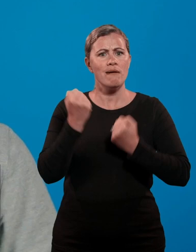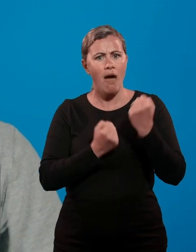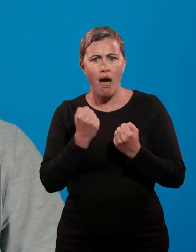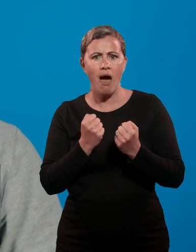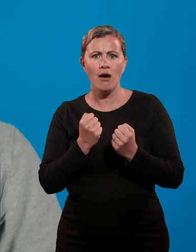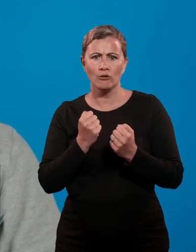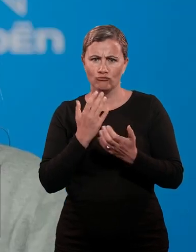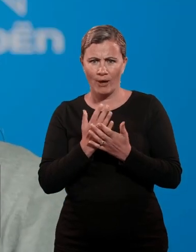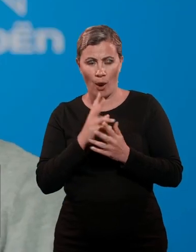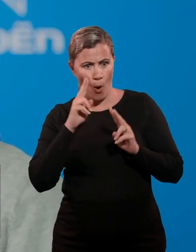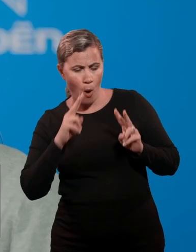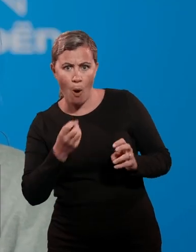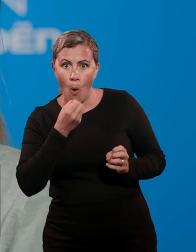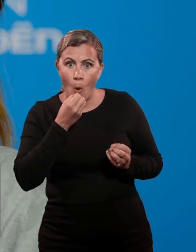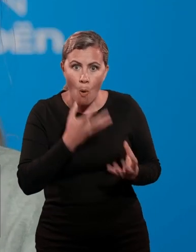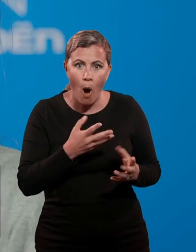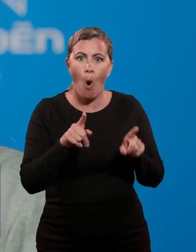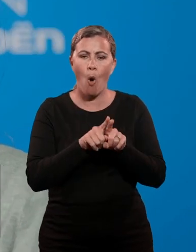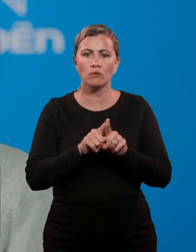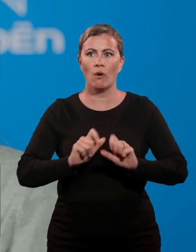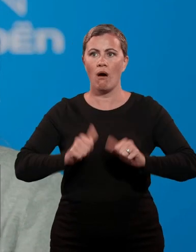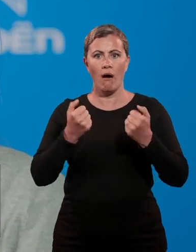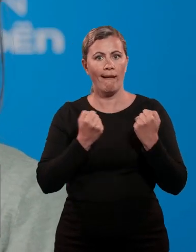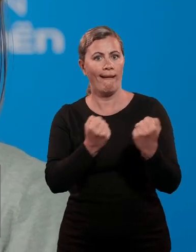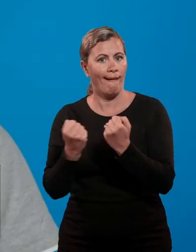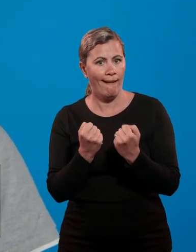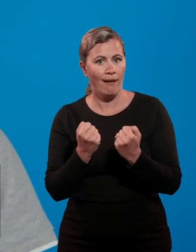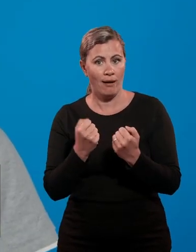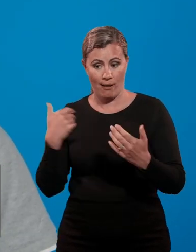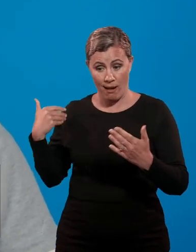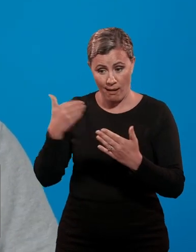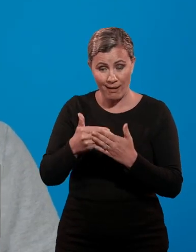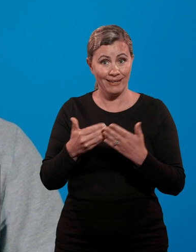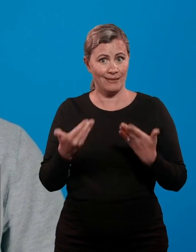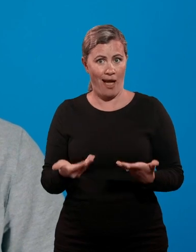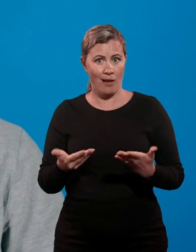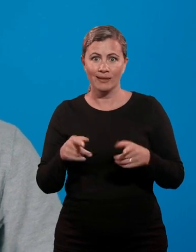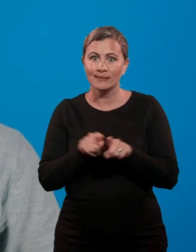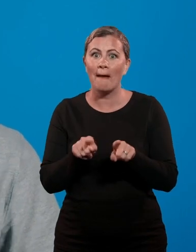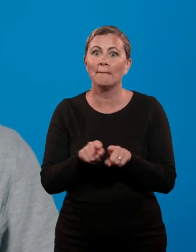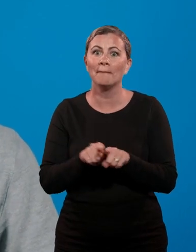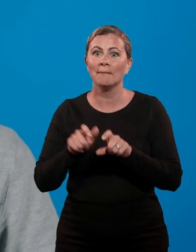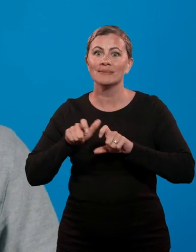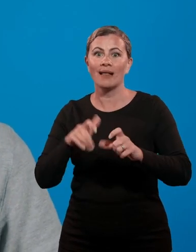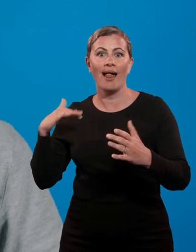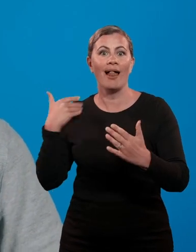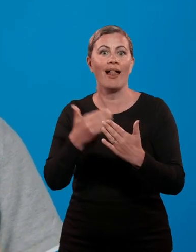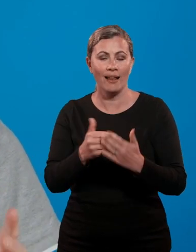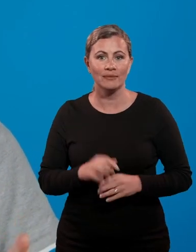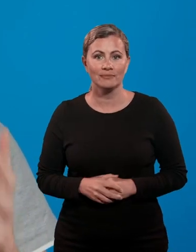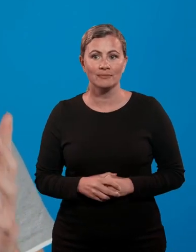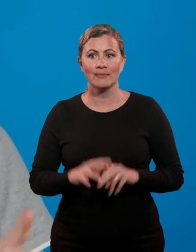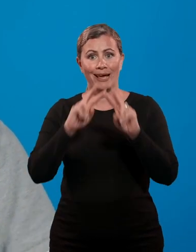determination to offer distinctive cars, which were not just wonderful to look at, but also incredibly practical. Zooming forward to today,